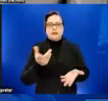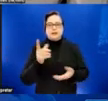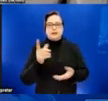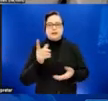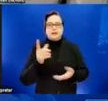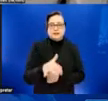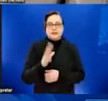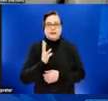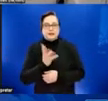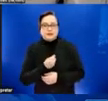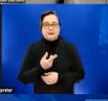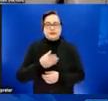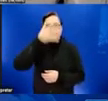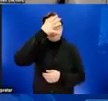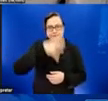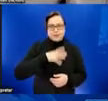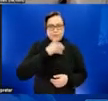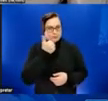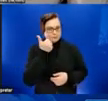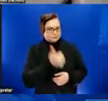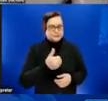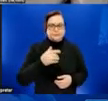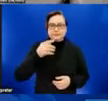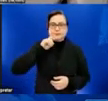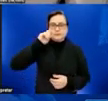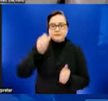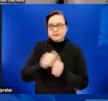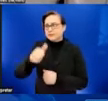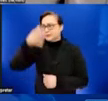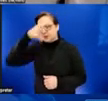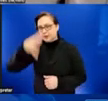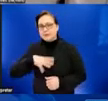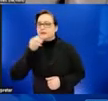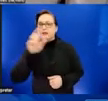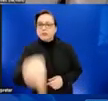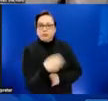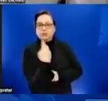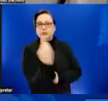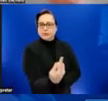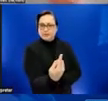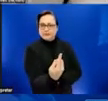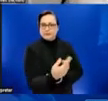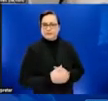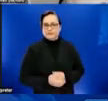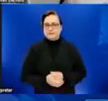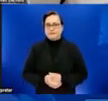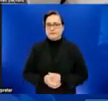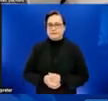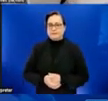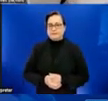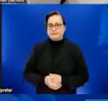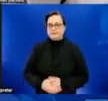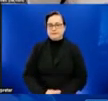have been diagnosed among those who do not report recent sexual behavior with a man. Next slide, please.